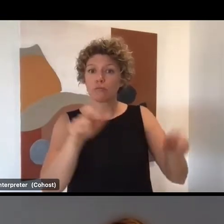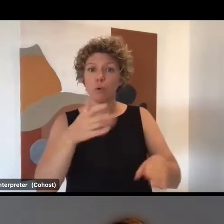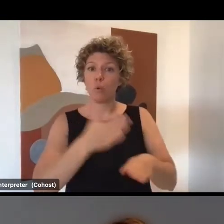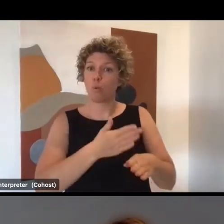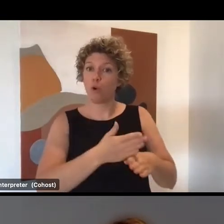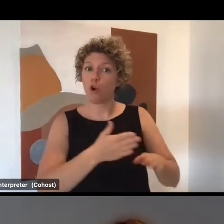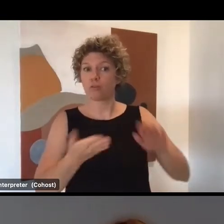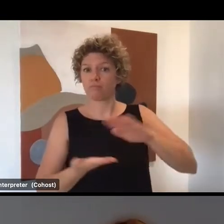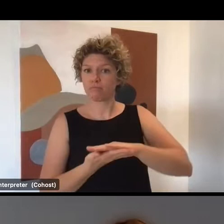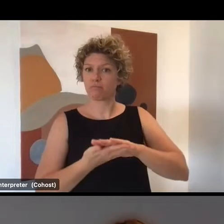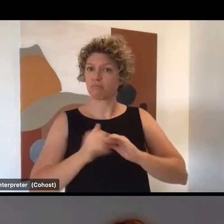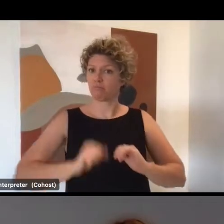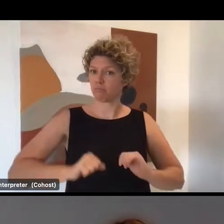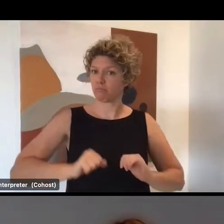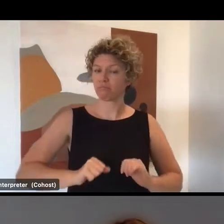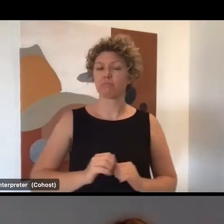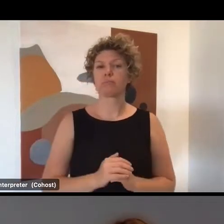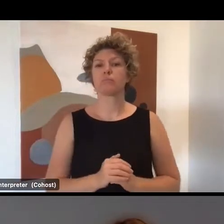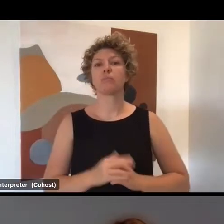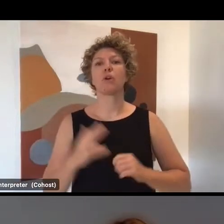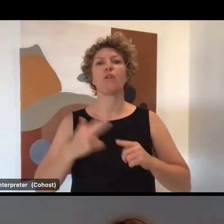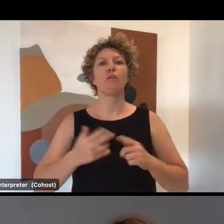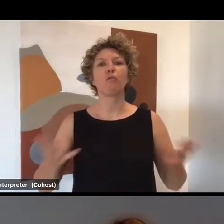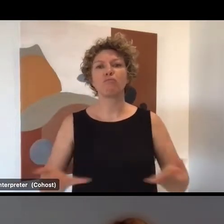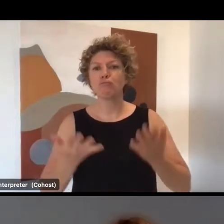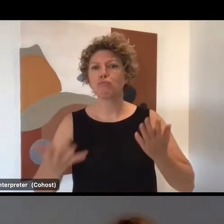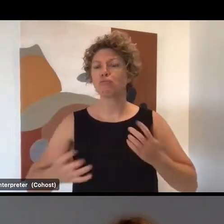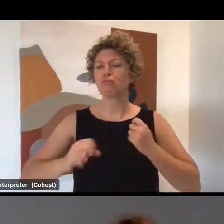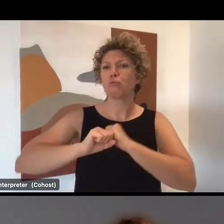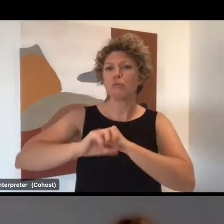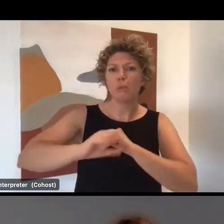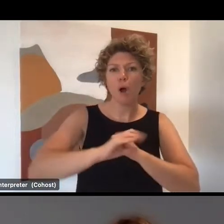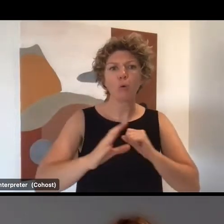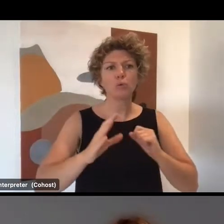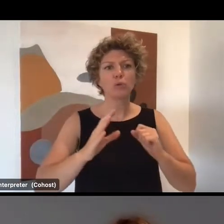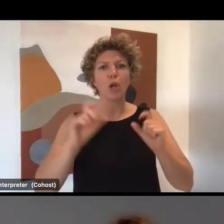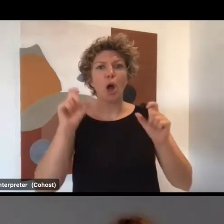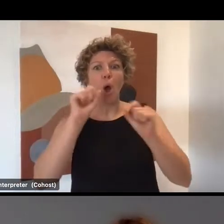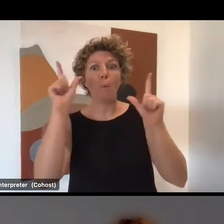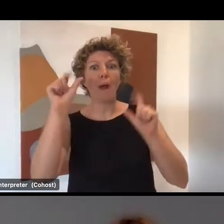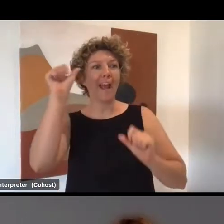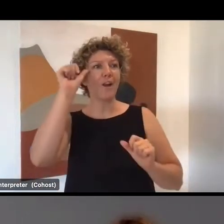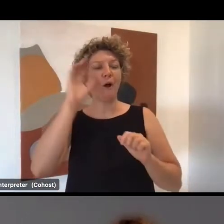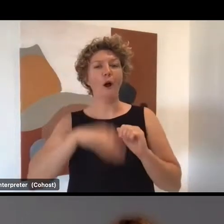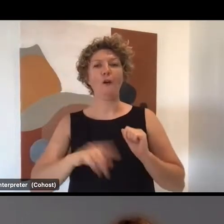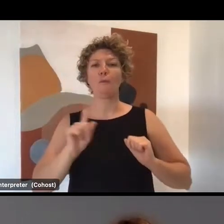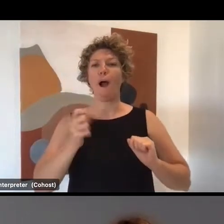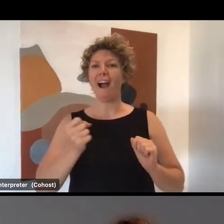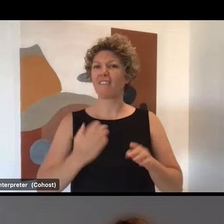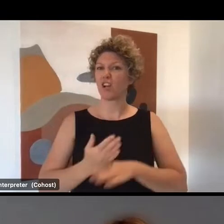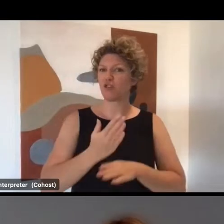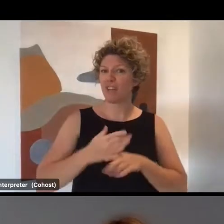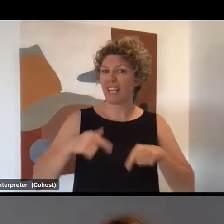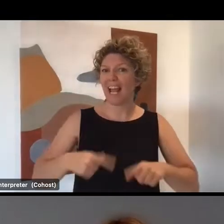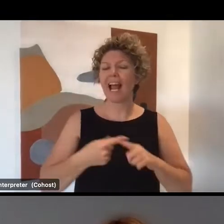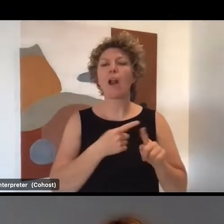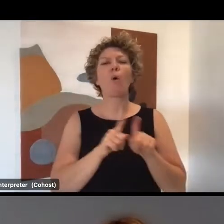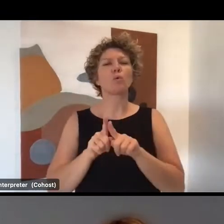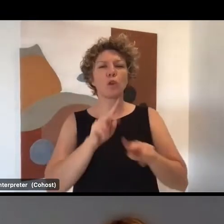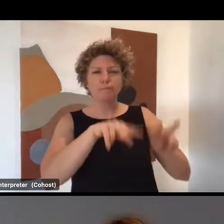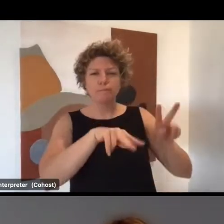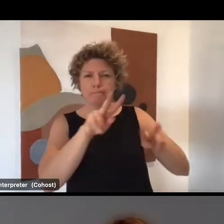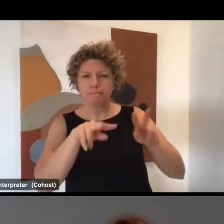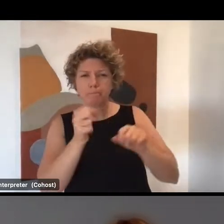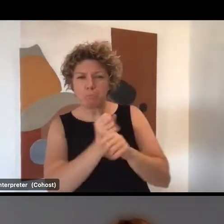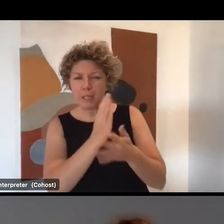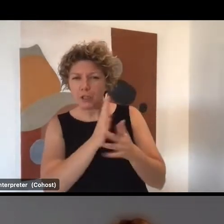sector through promotional activities to raise awareness of career opportunities in the sector and also screening potential workers for